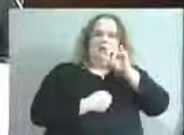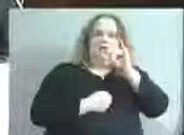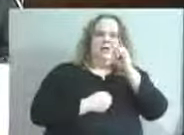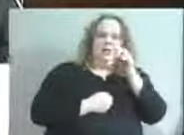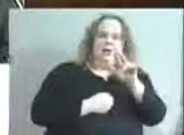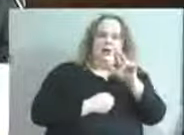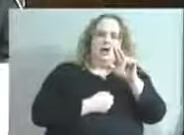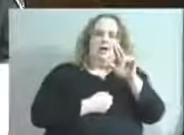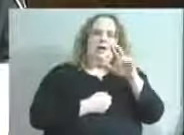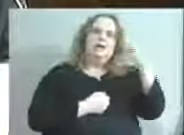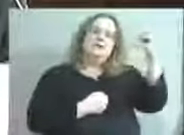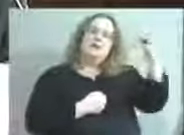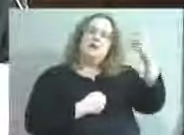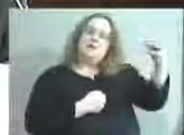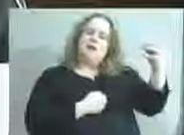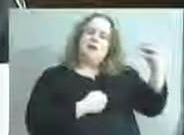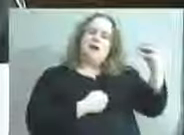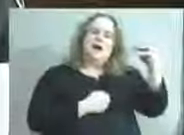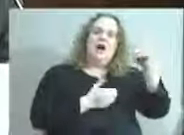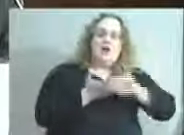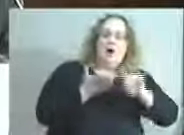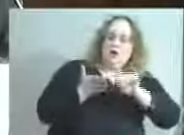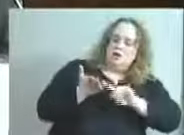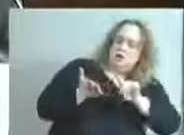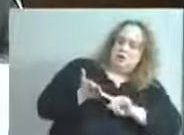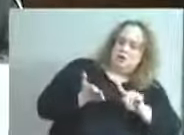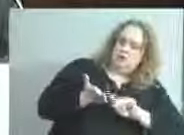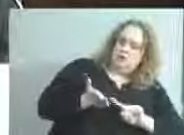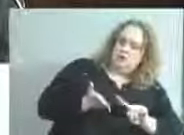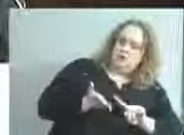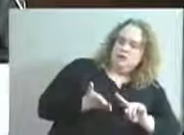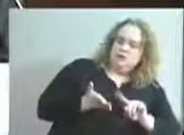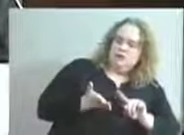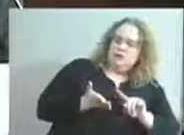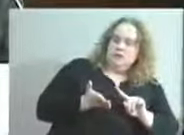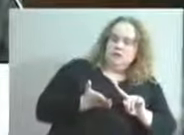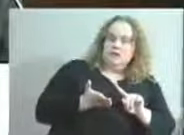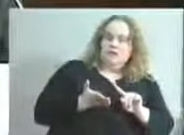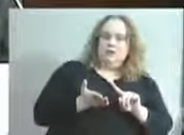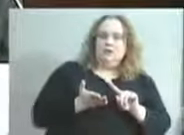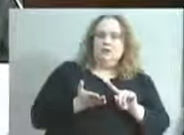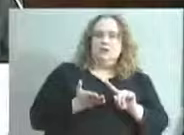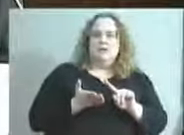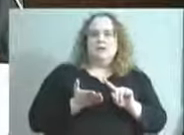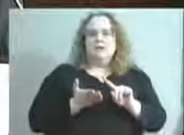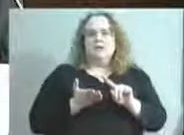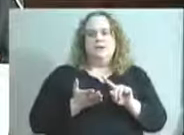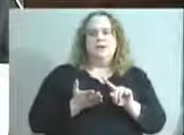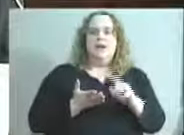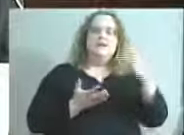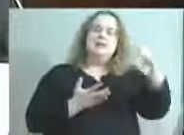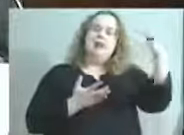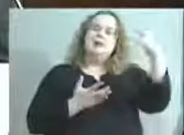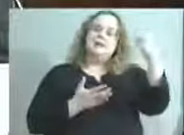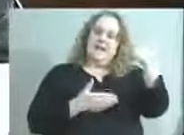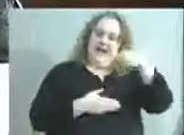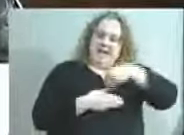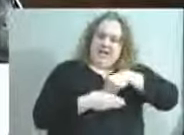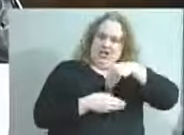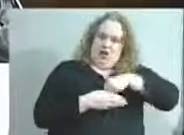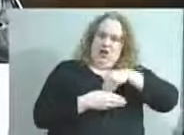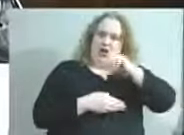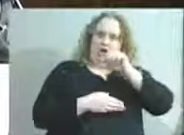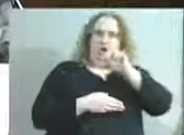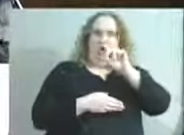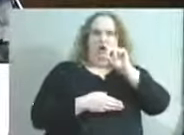internal to JCPS. It's an outside auditor that's an external internal auditor, and it's a recommendation that